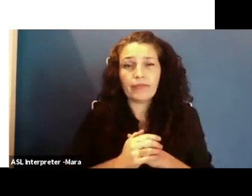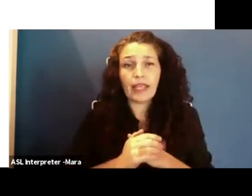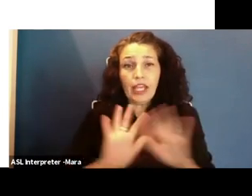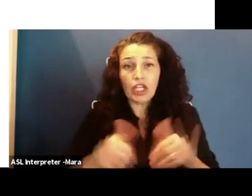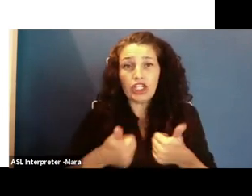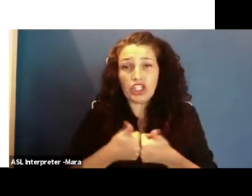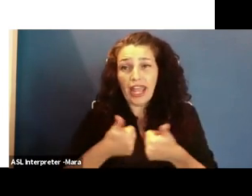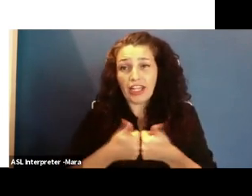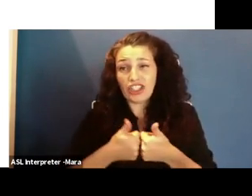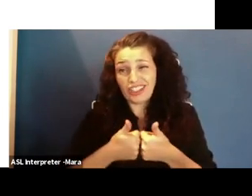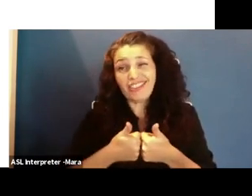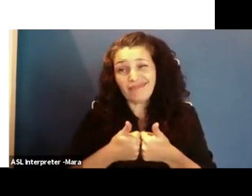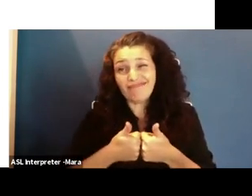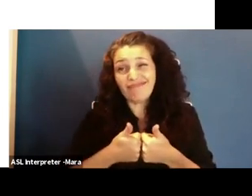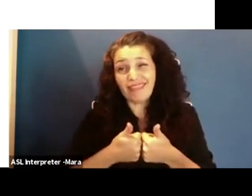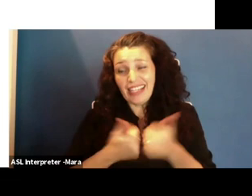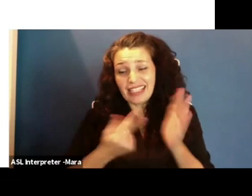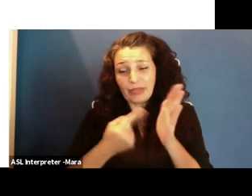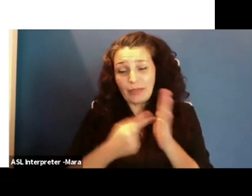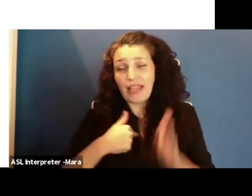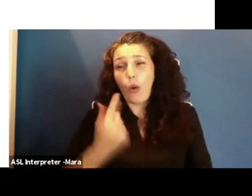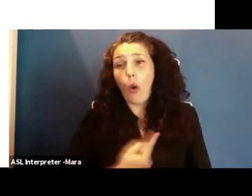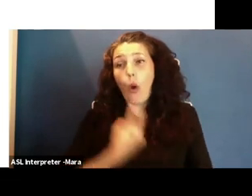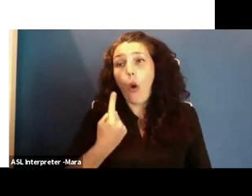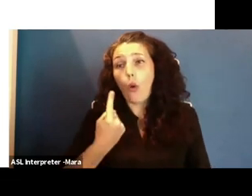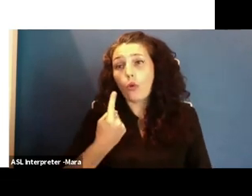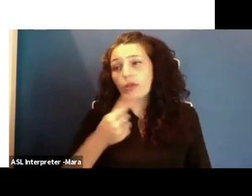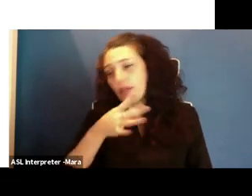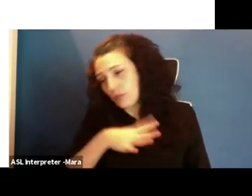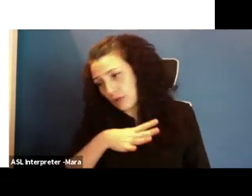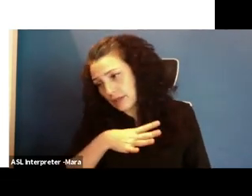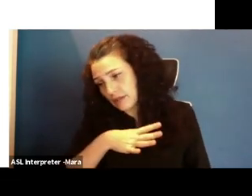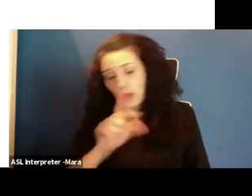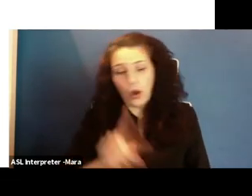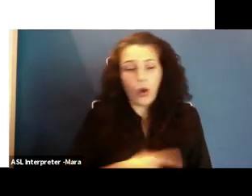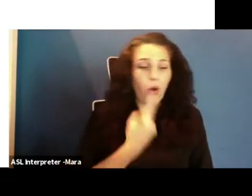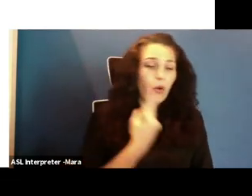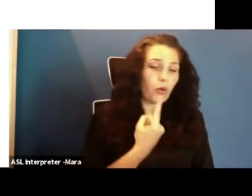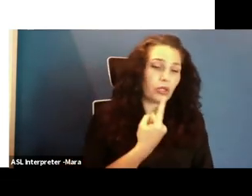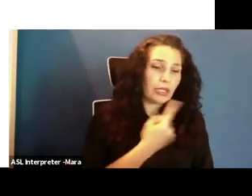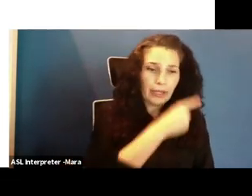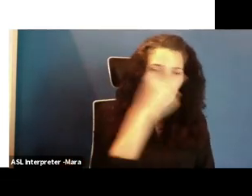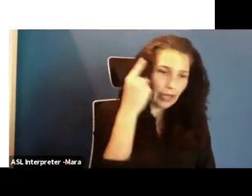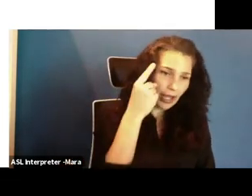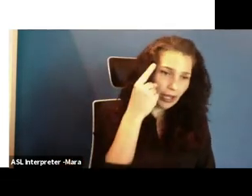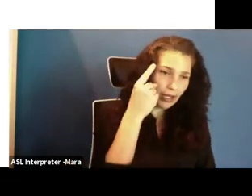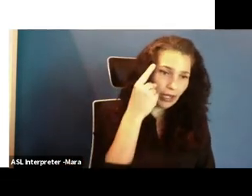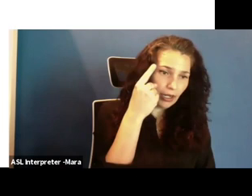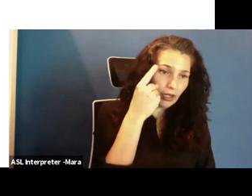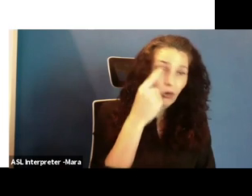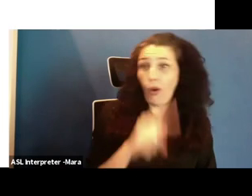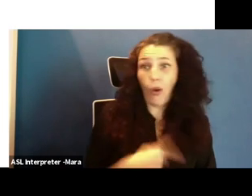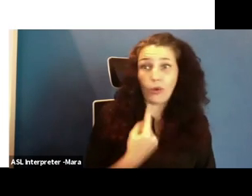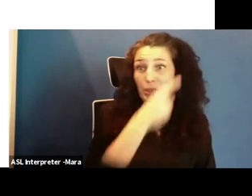sometimes I was the only girl in the class or woman, or I might be the only black woman. So those might be things that you